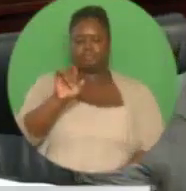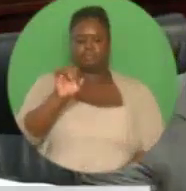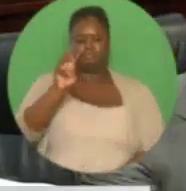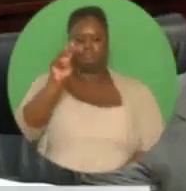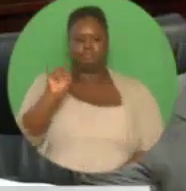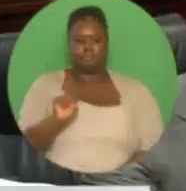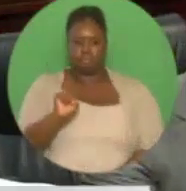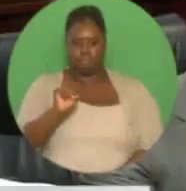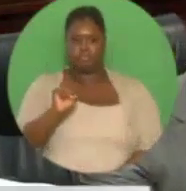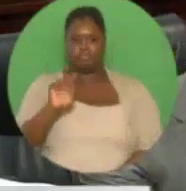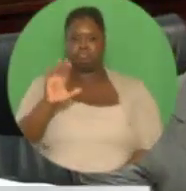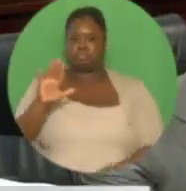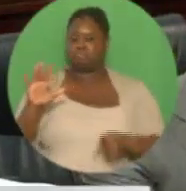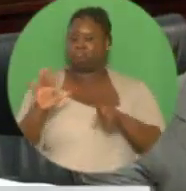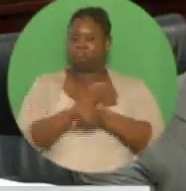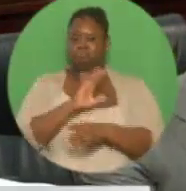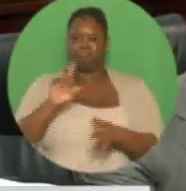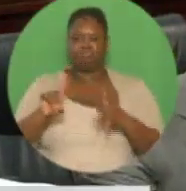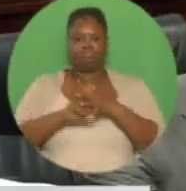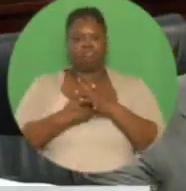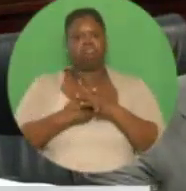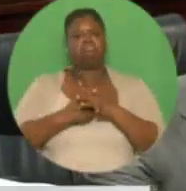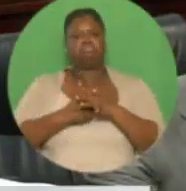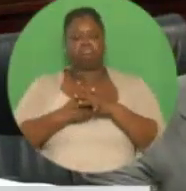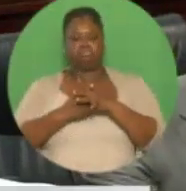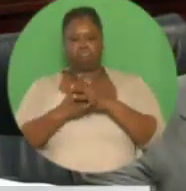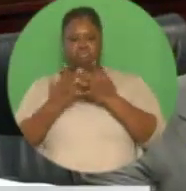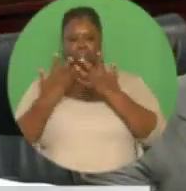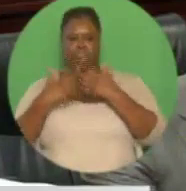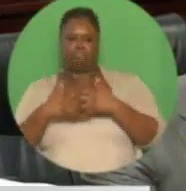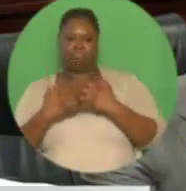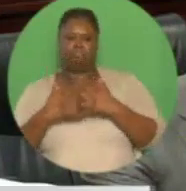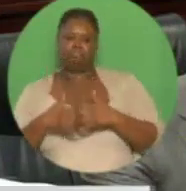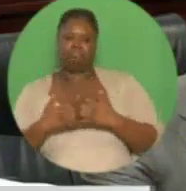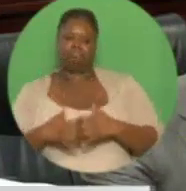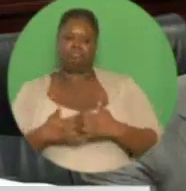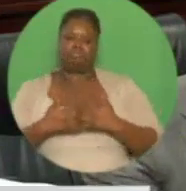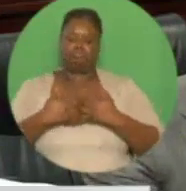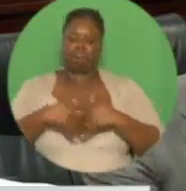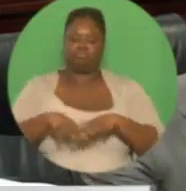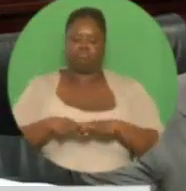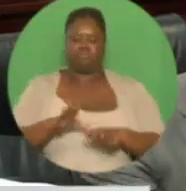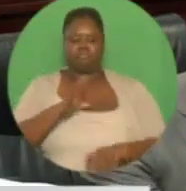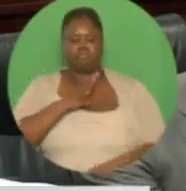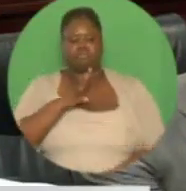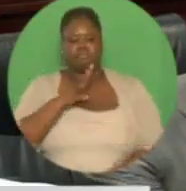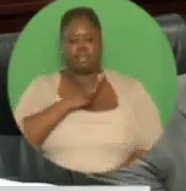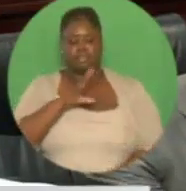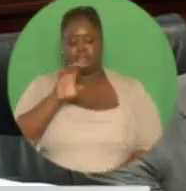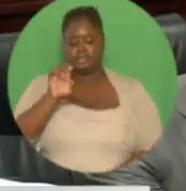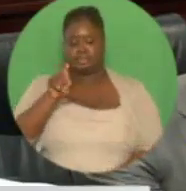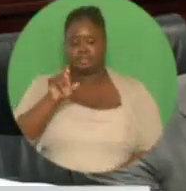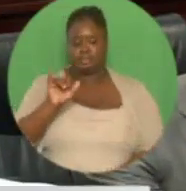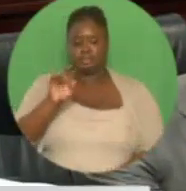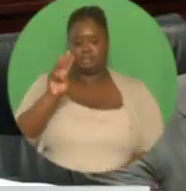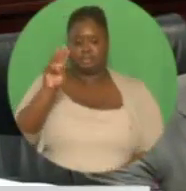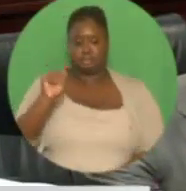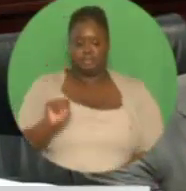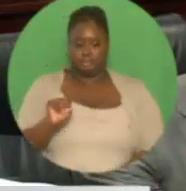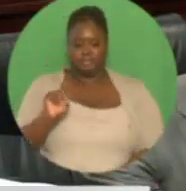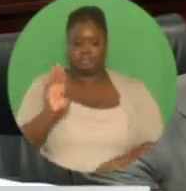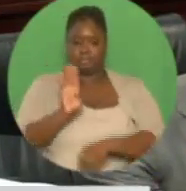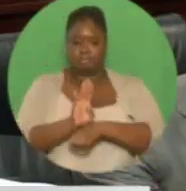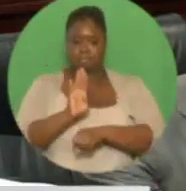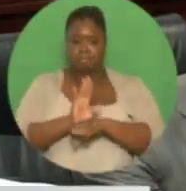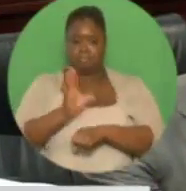operational. Consistent with its mandate to promote non-energy exports, the Exim Bank is now able to fund its foreign exchange